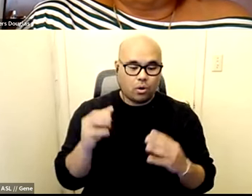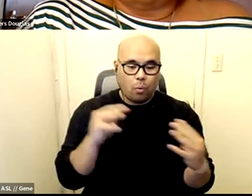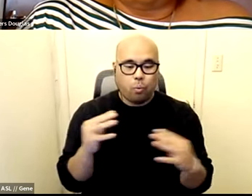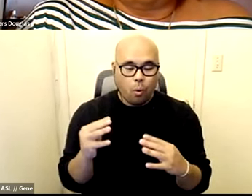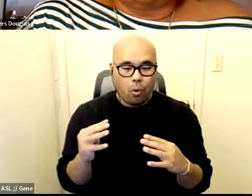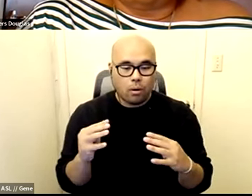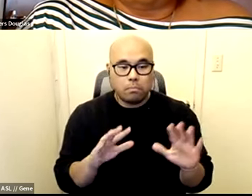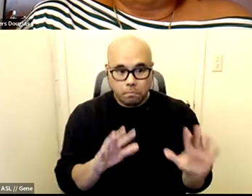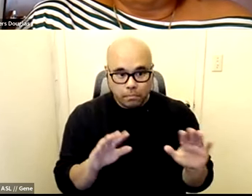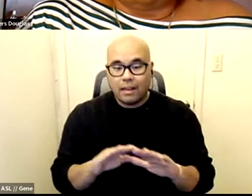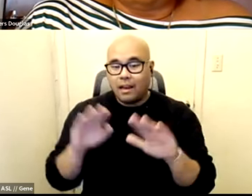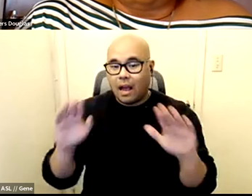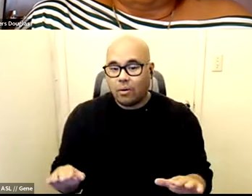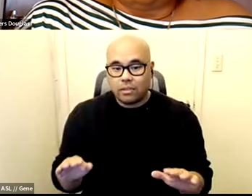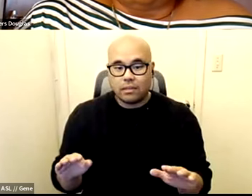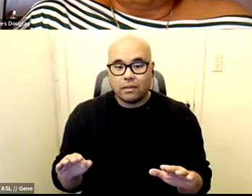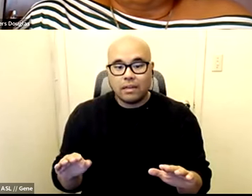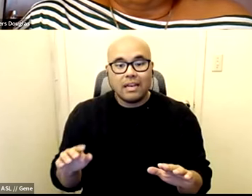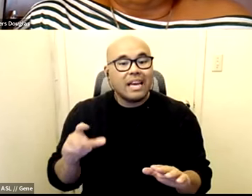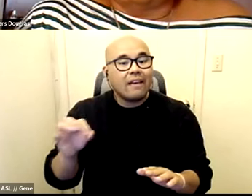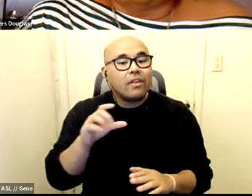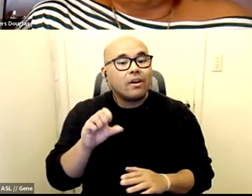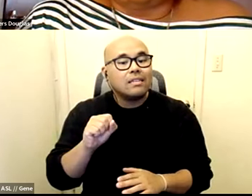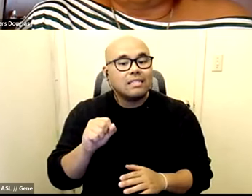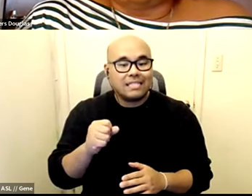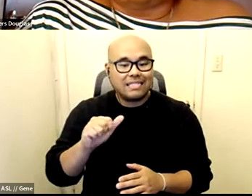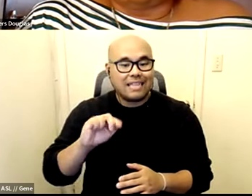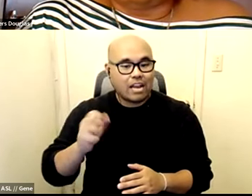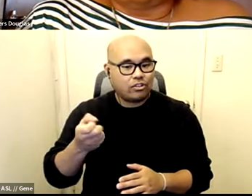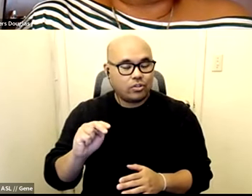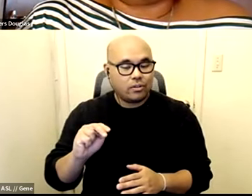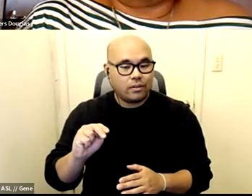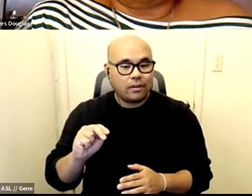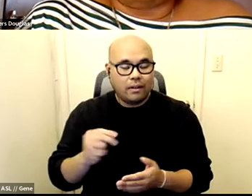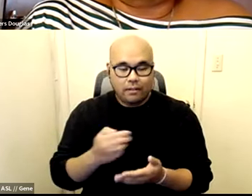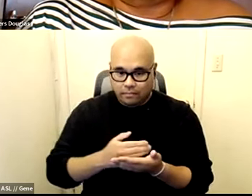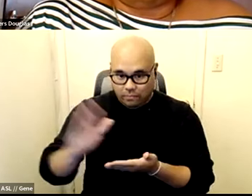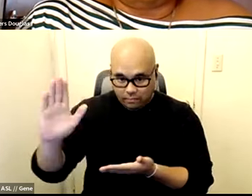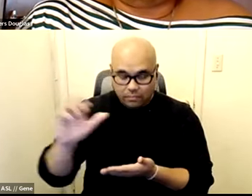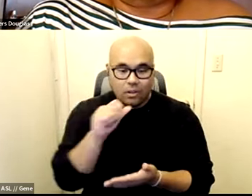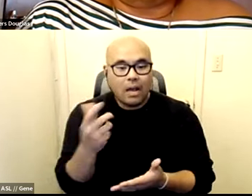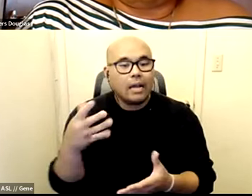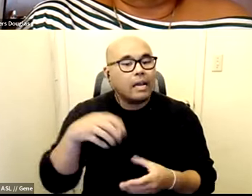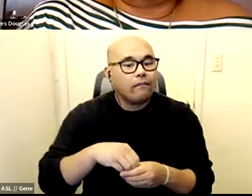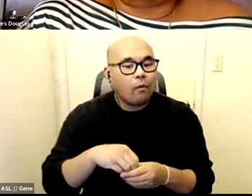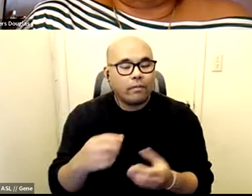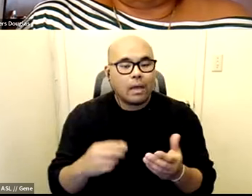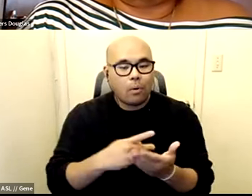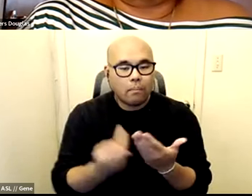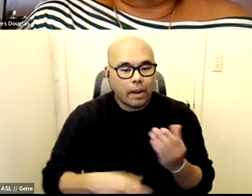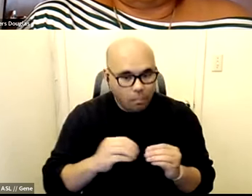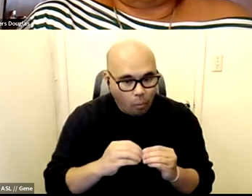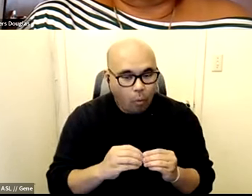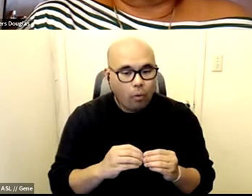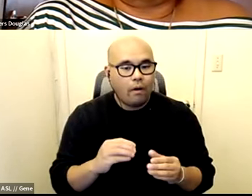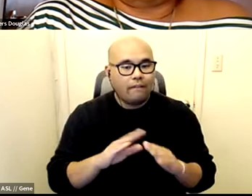many people, because they are sanctioned, they are not eligible for emergency housing. They end up in the streets, they end up in